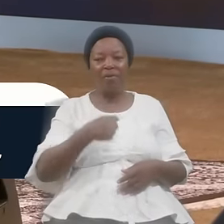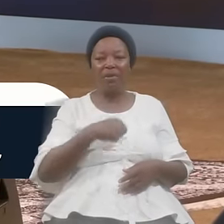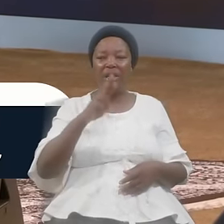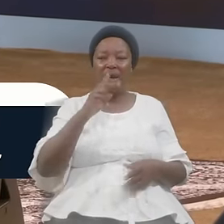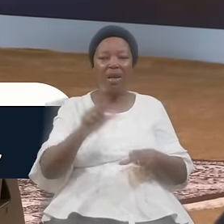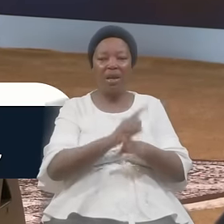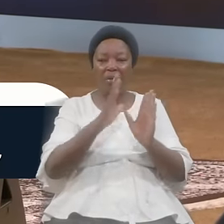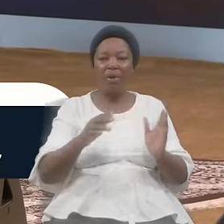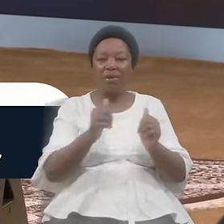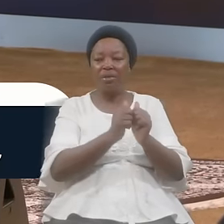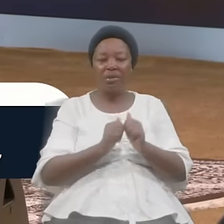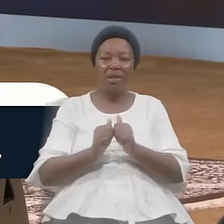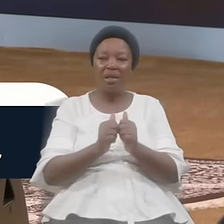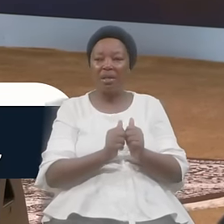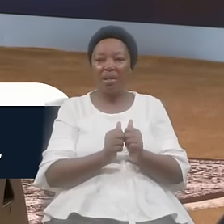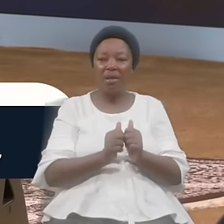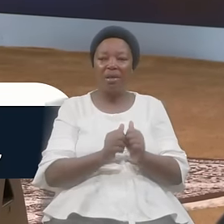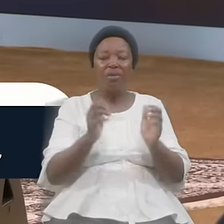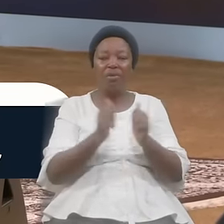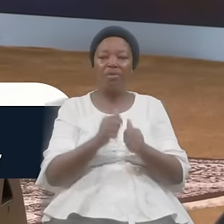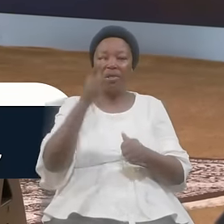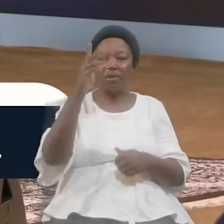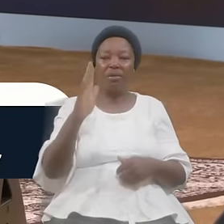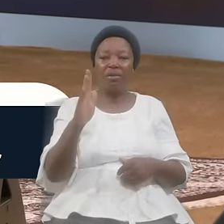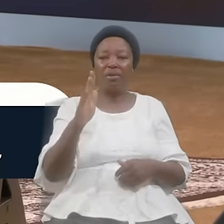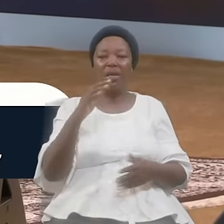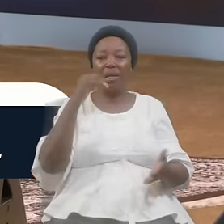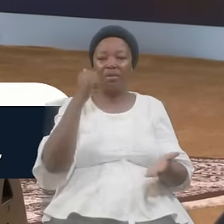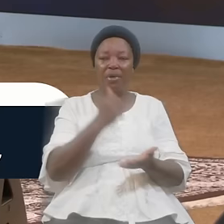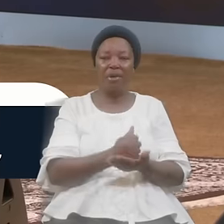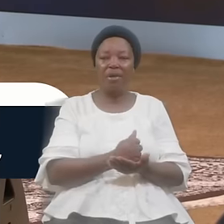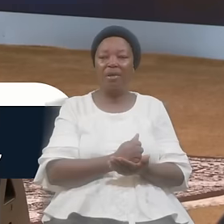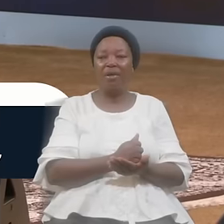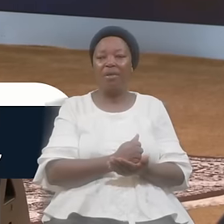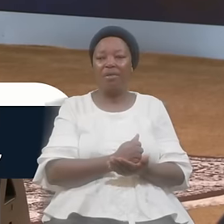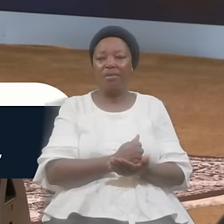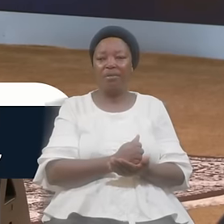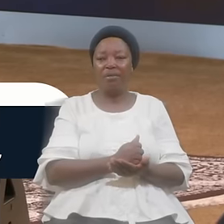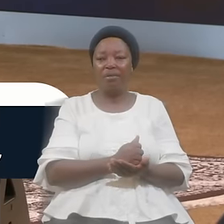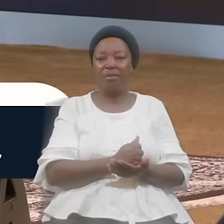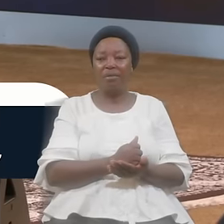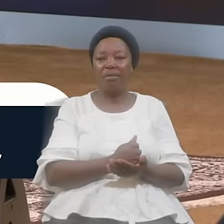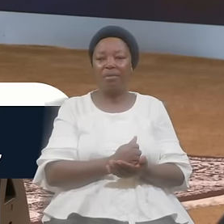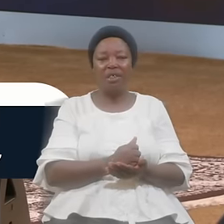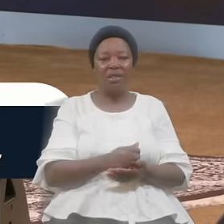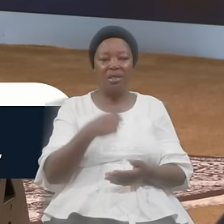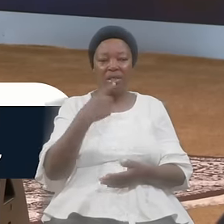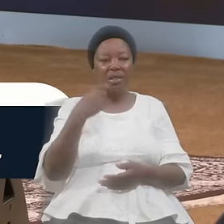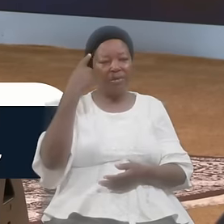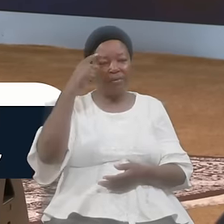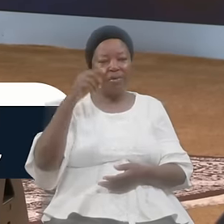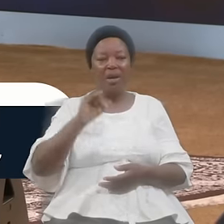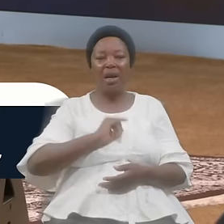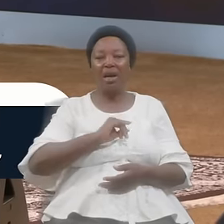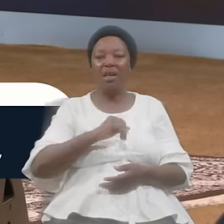Together With God Amen See For I Am A